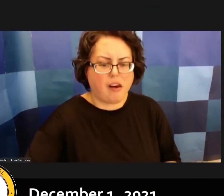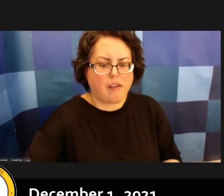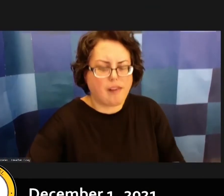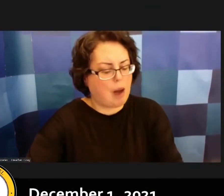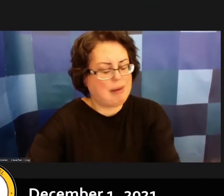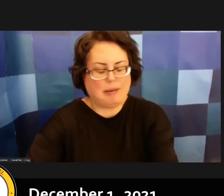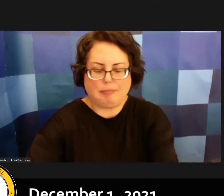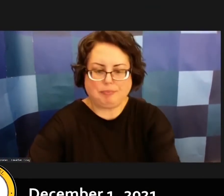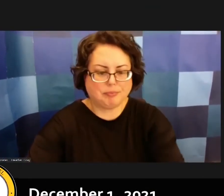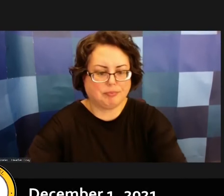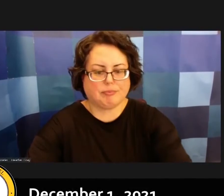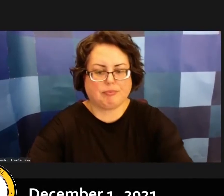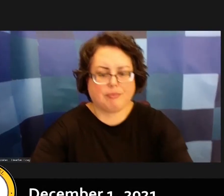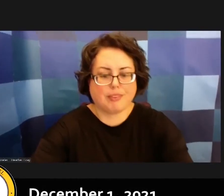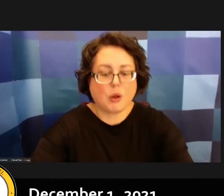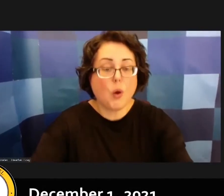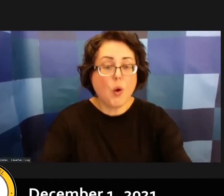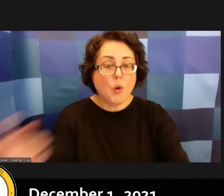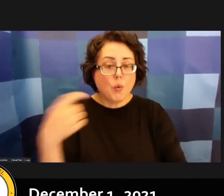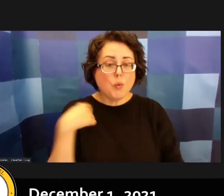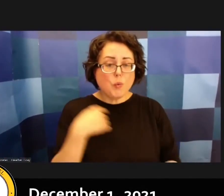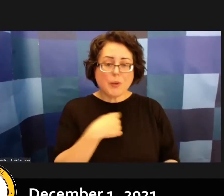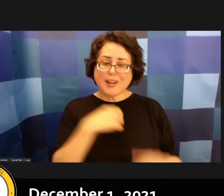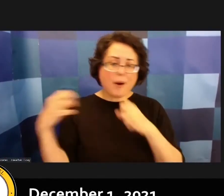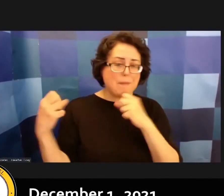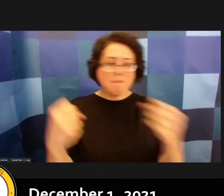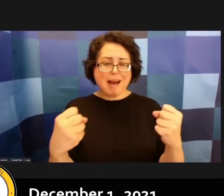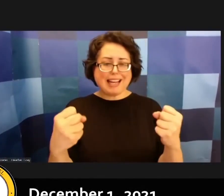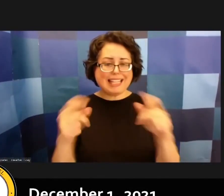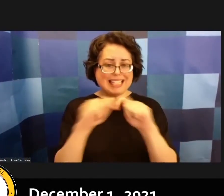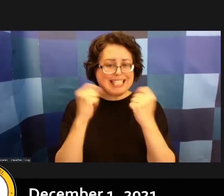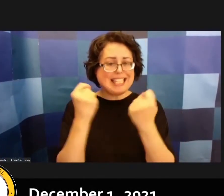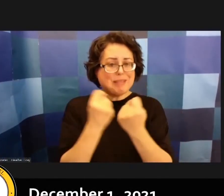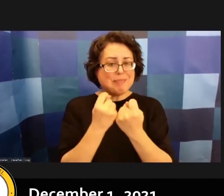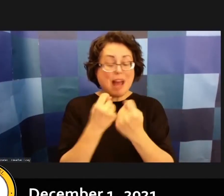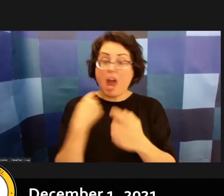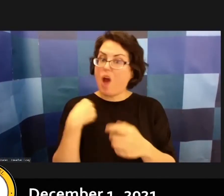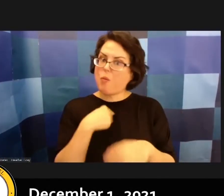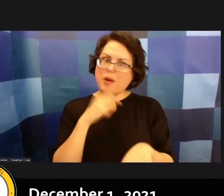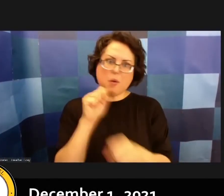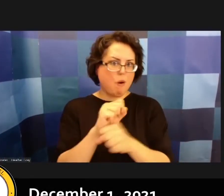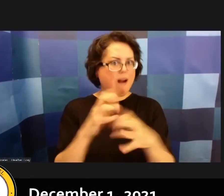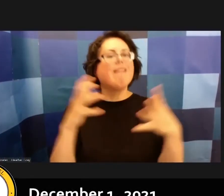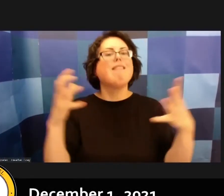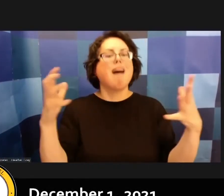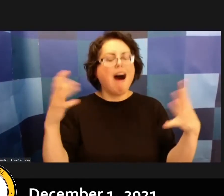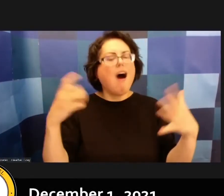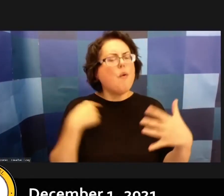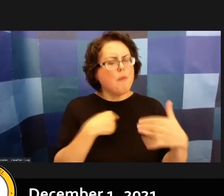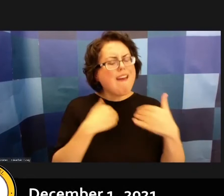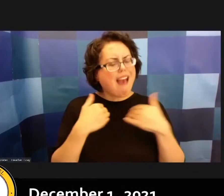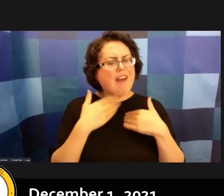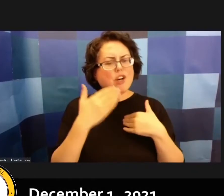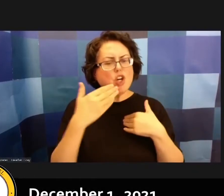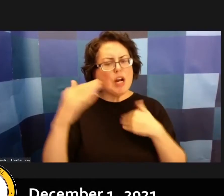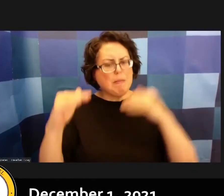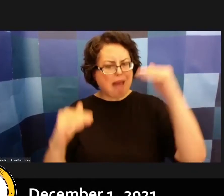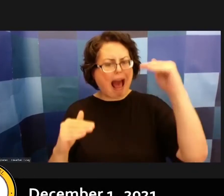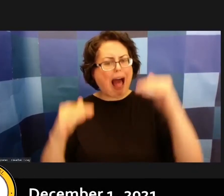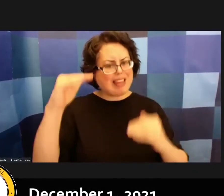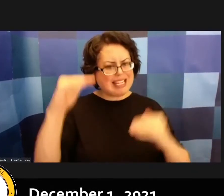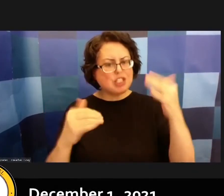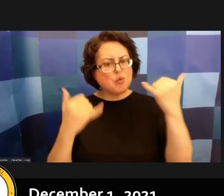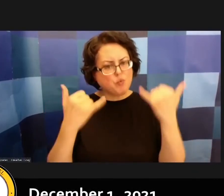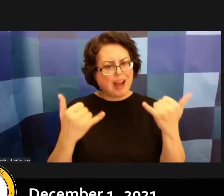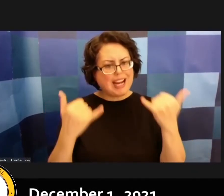for the amount of work we perform for sure i think we have a pretty good balance right now of what we handle in-house and